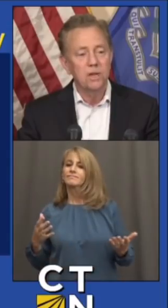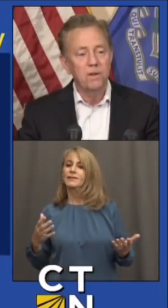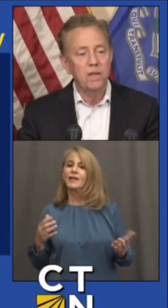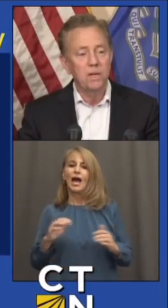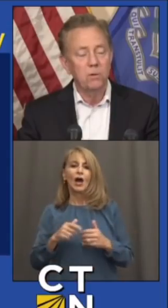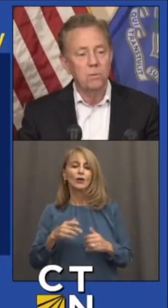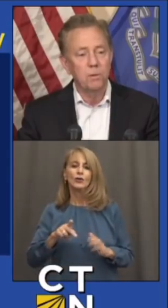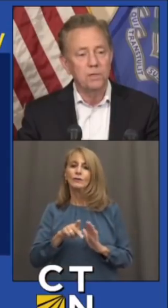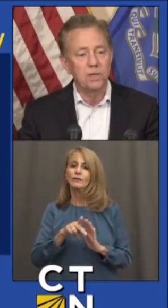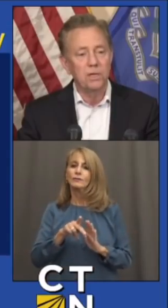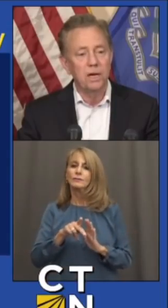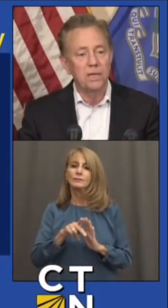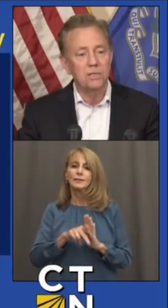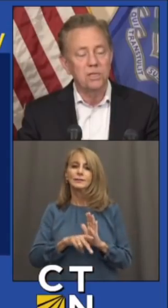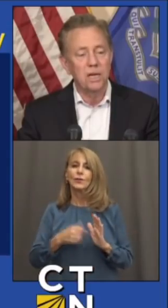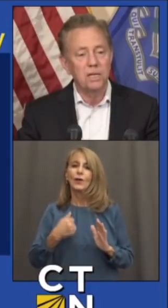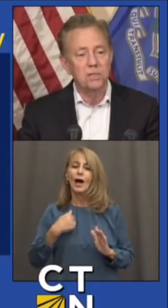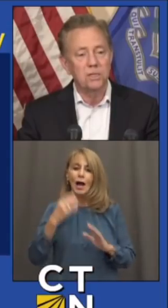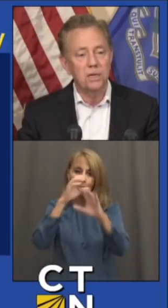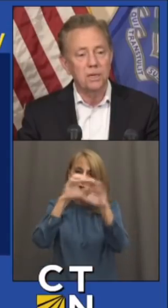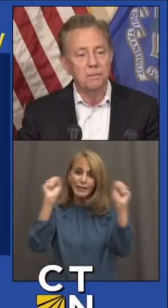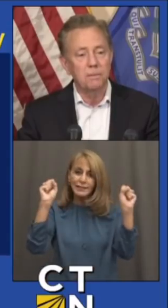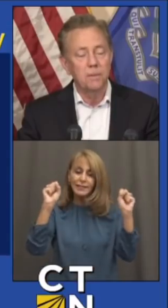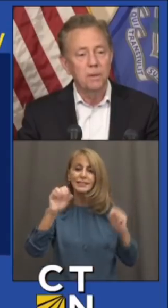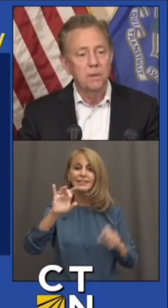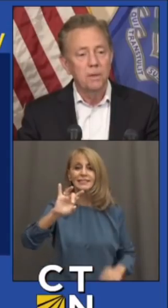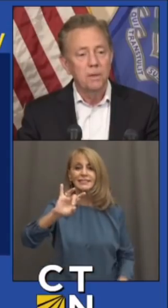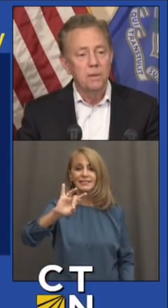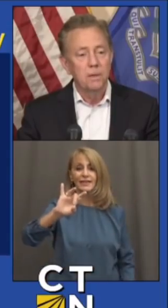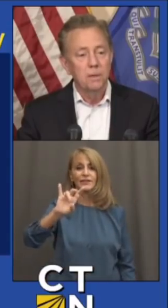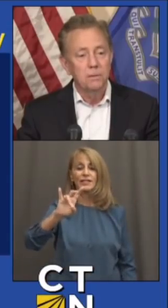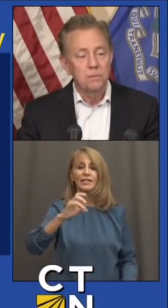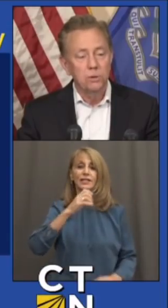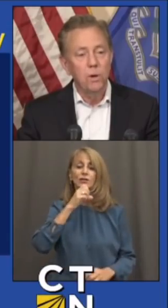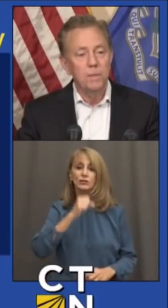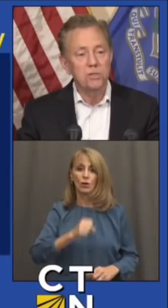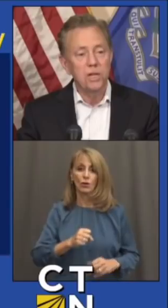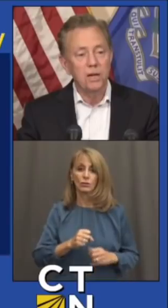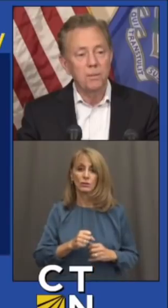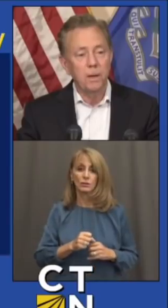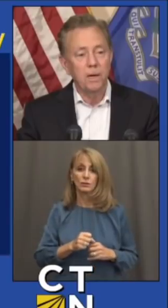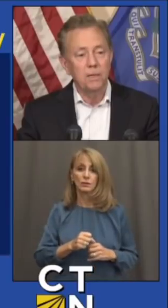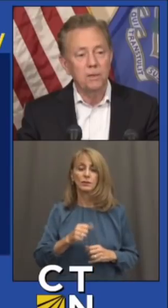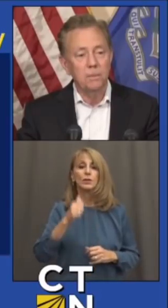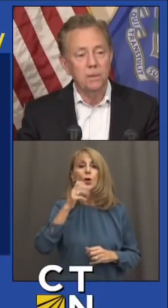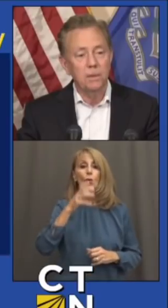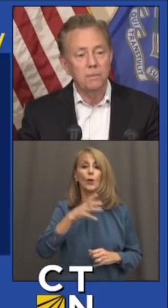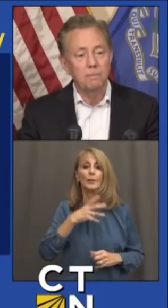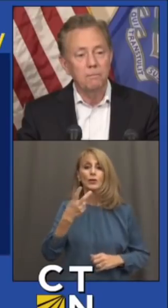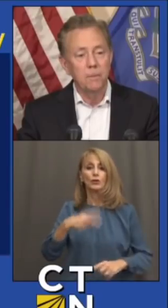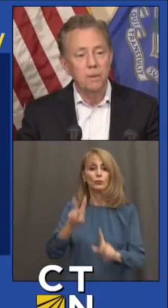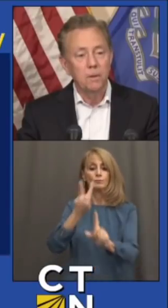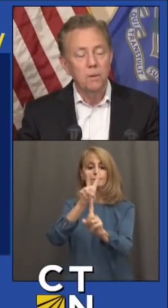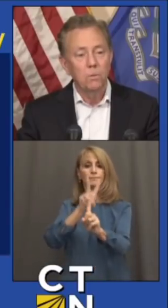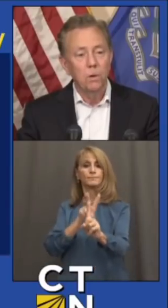There's a 78-year-old president of United States, two women standing behind him,